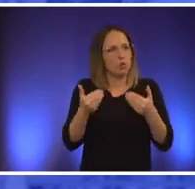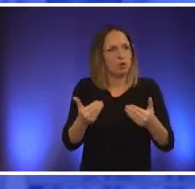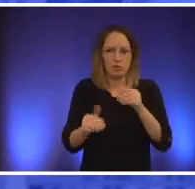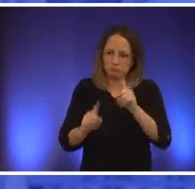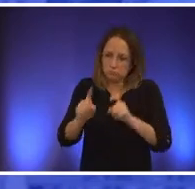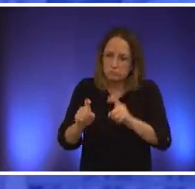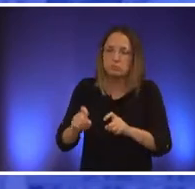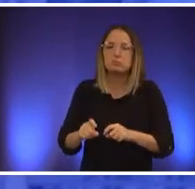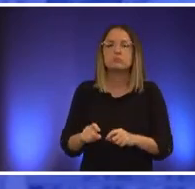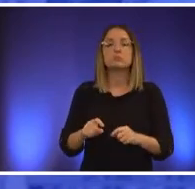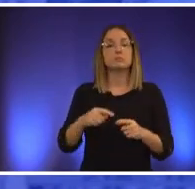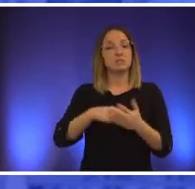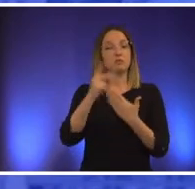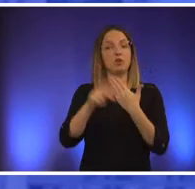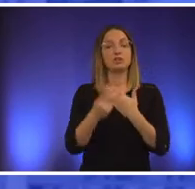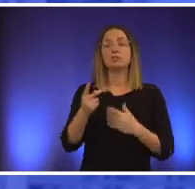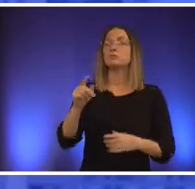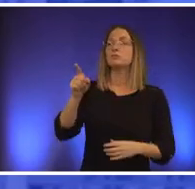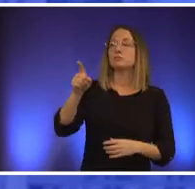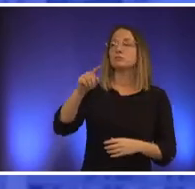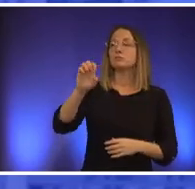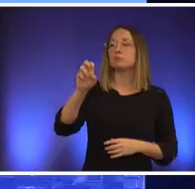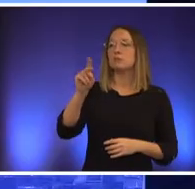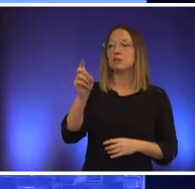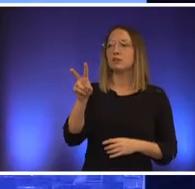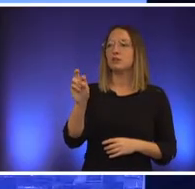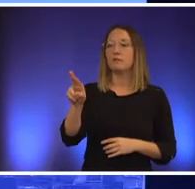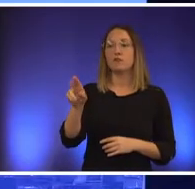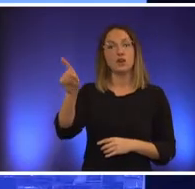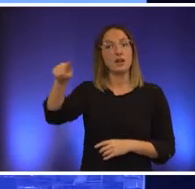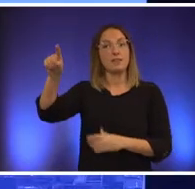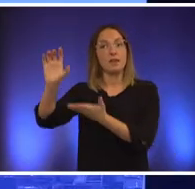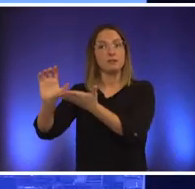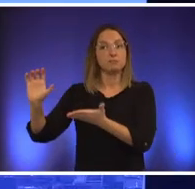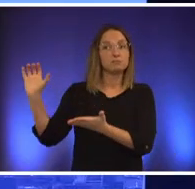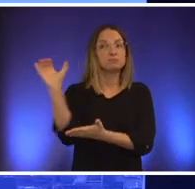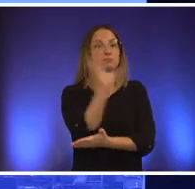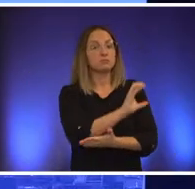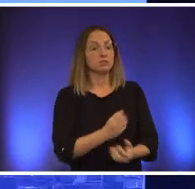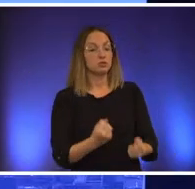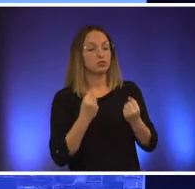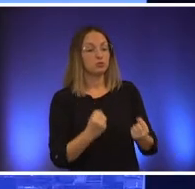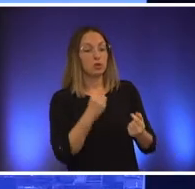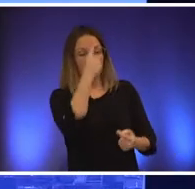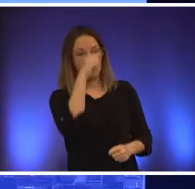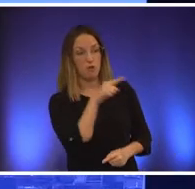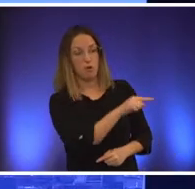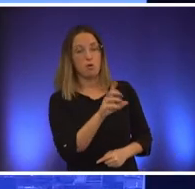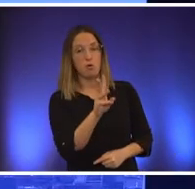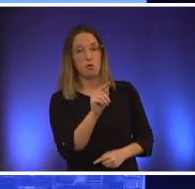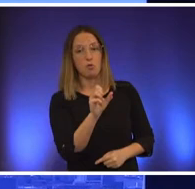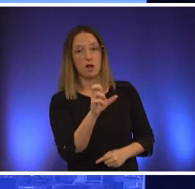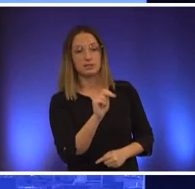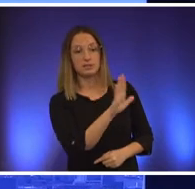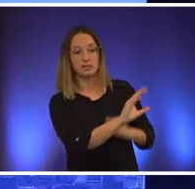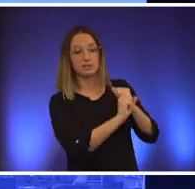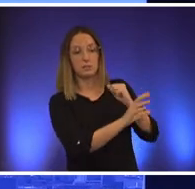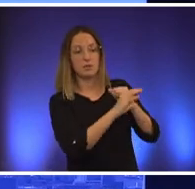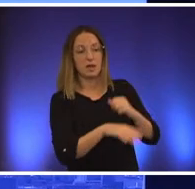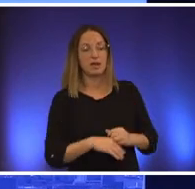is given heavily to kirk watson's campaign thank you next topic we'll discuss is homelessness